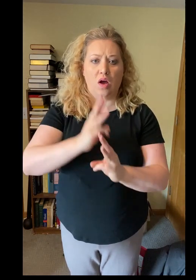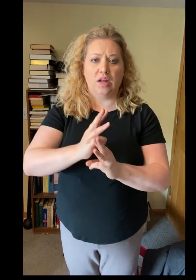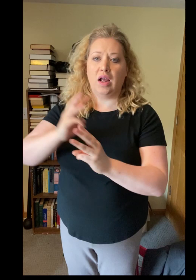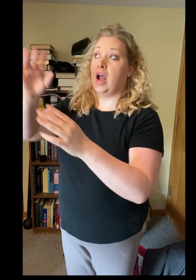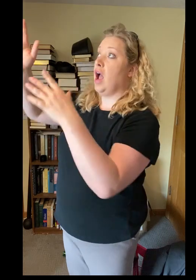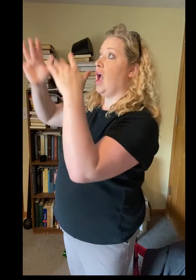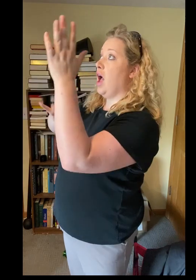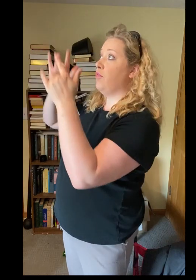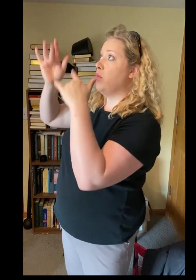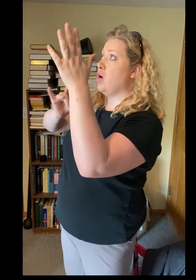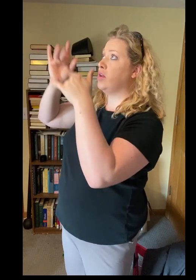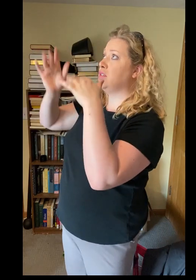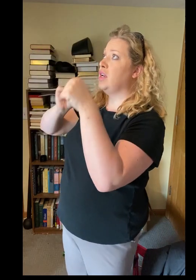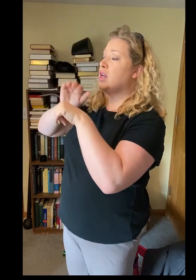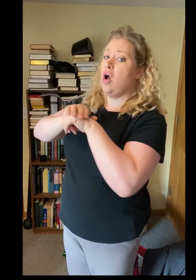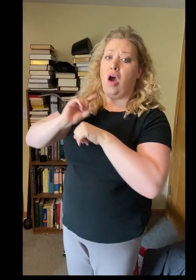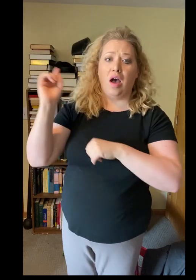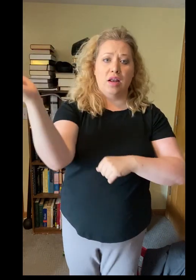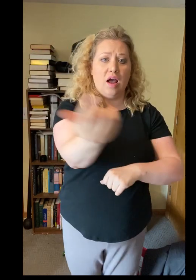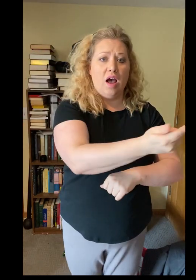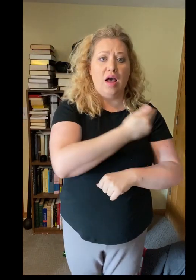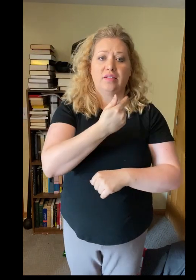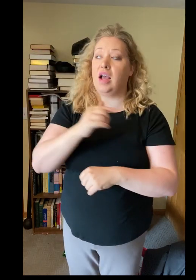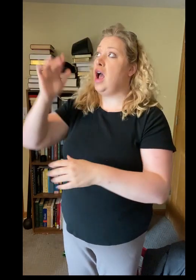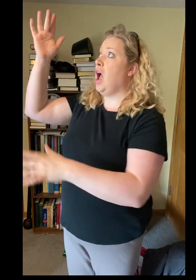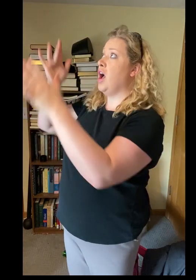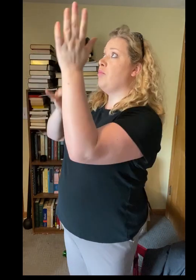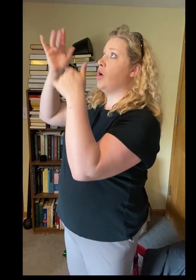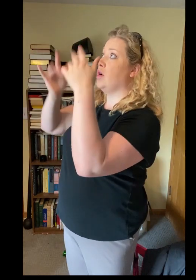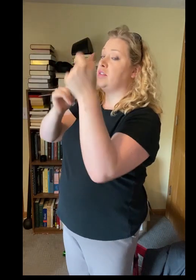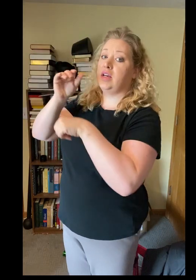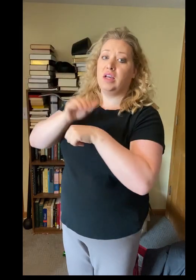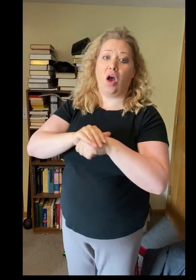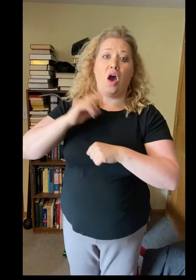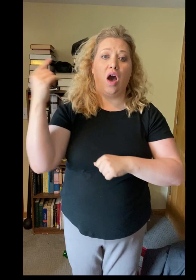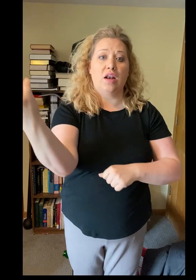world, have mercy on us, have mercy on